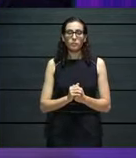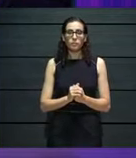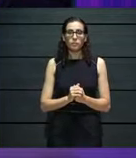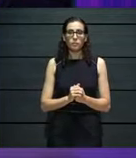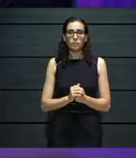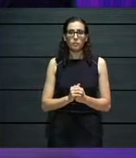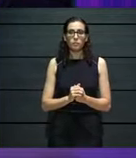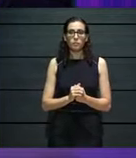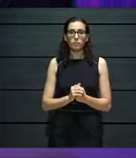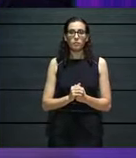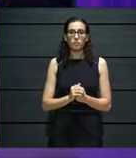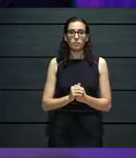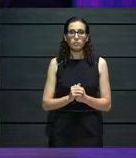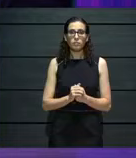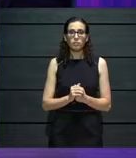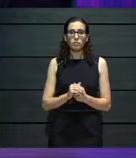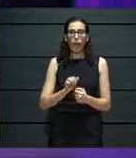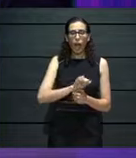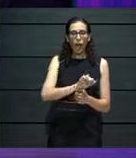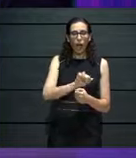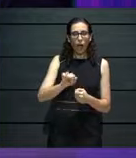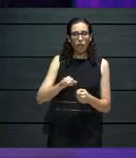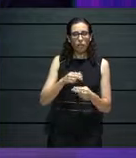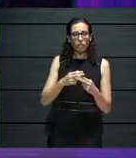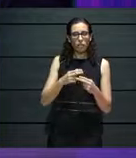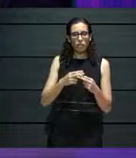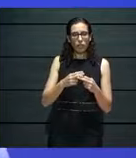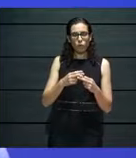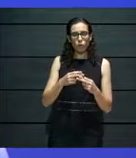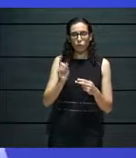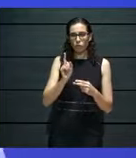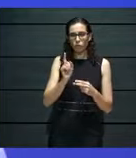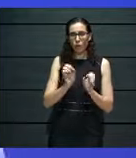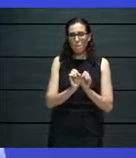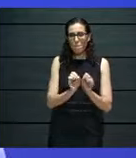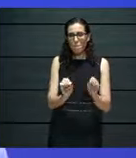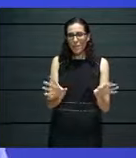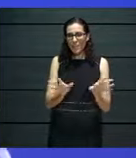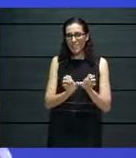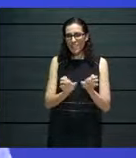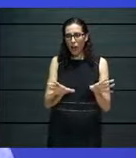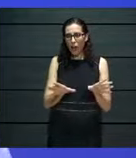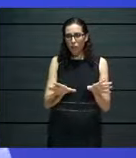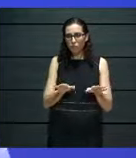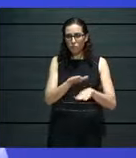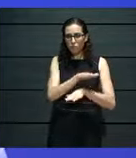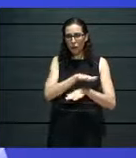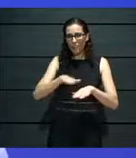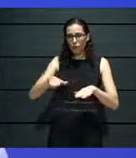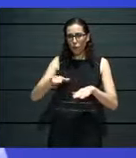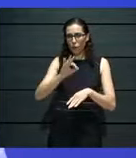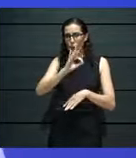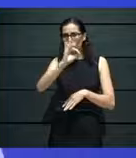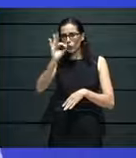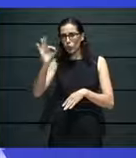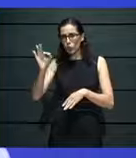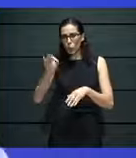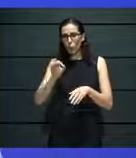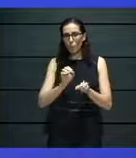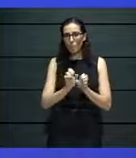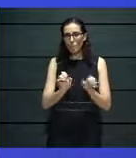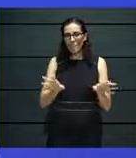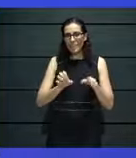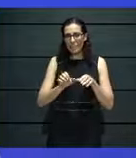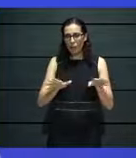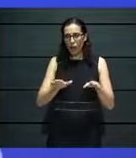investment of a new media platform. The new media platform I talk about is, we are not